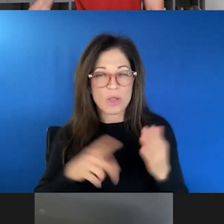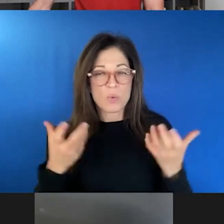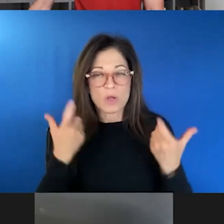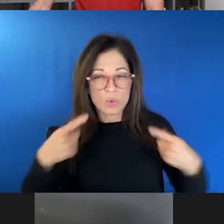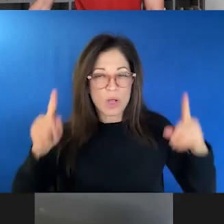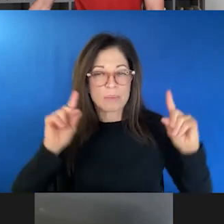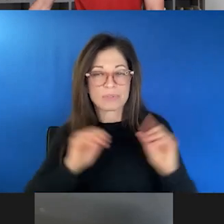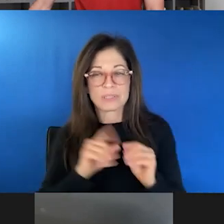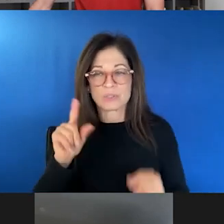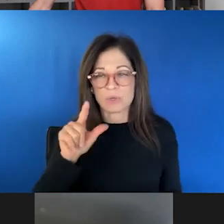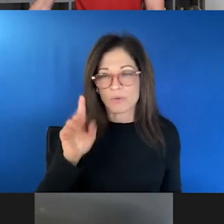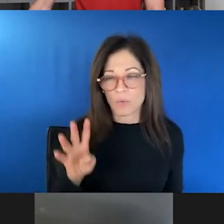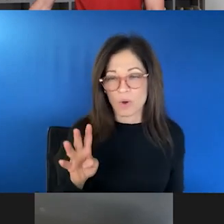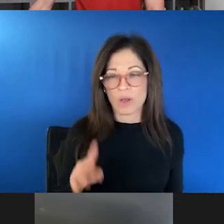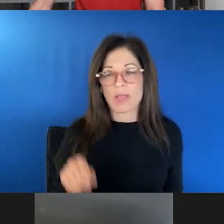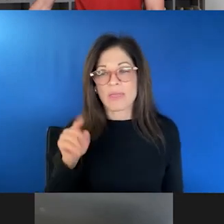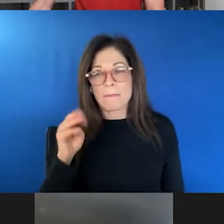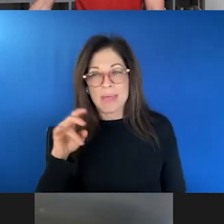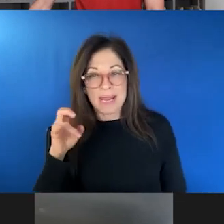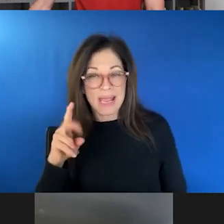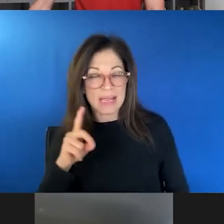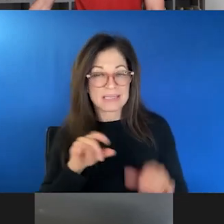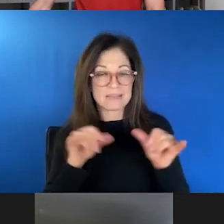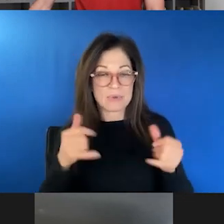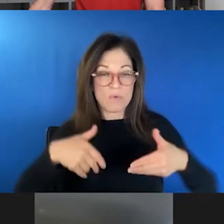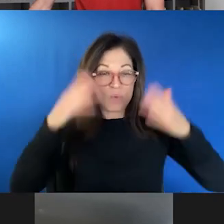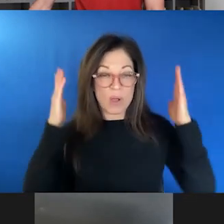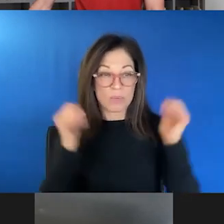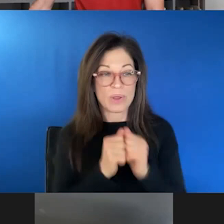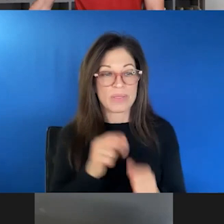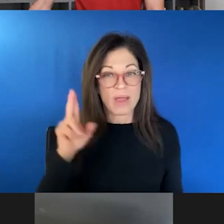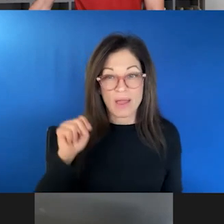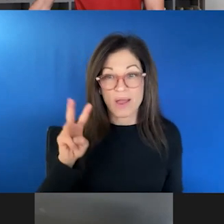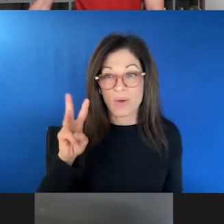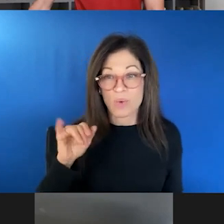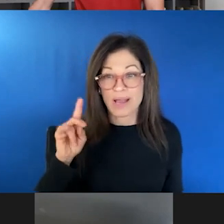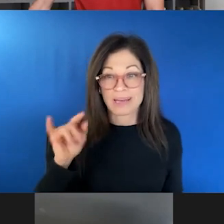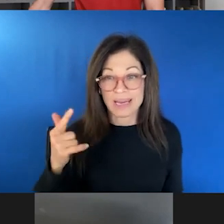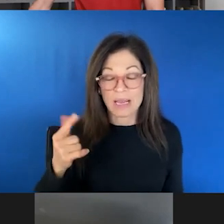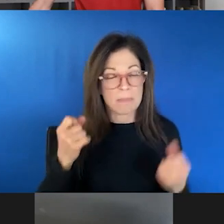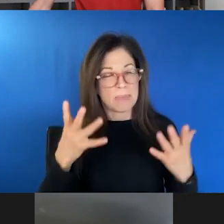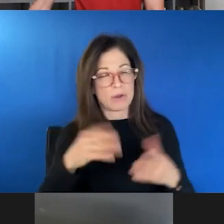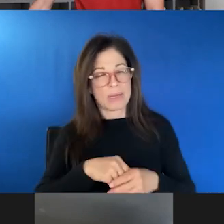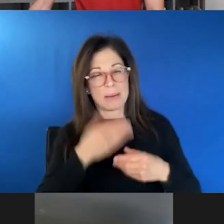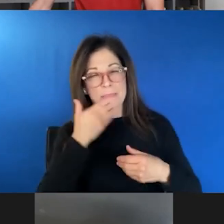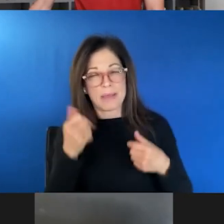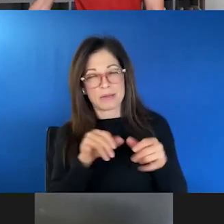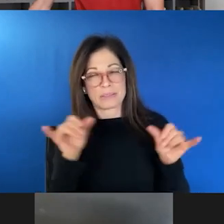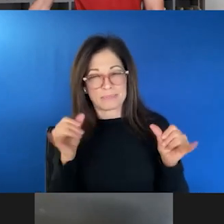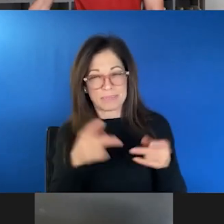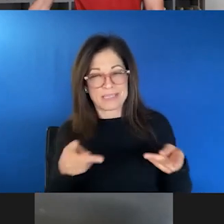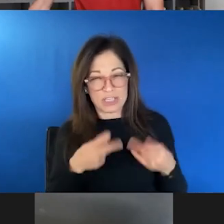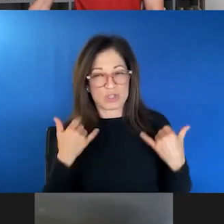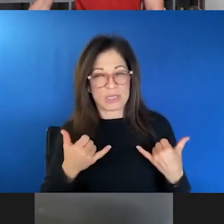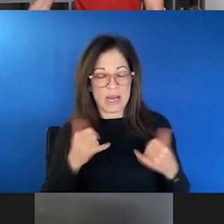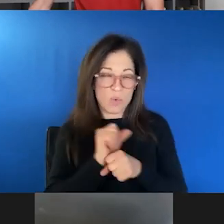Medicaid agencies have been overwhelmed by unwinding. Many of them are in a better position today as a result of that process and working through